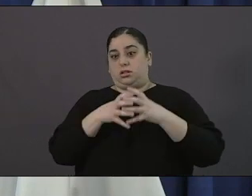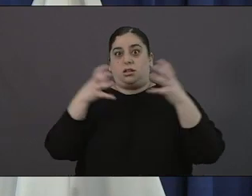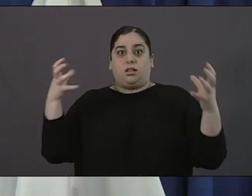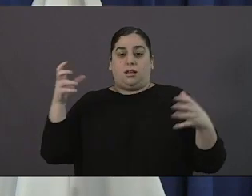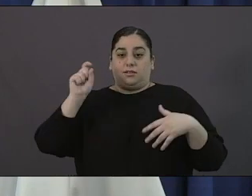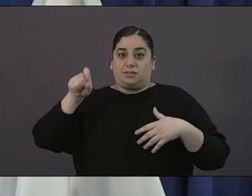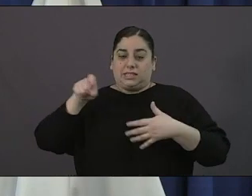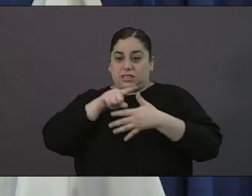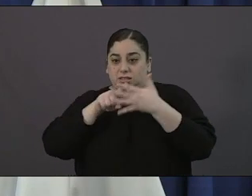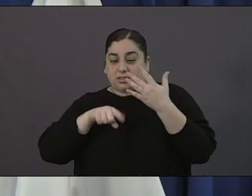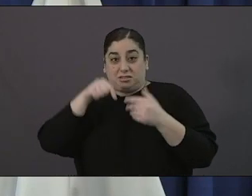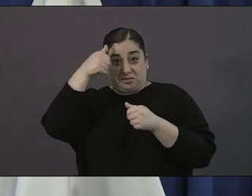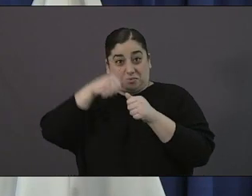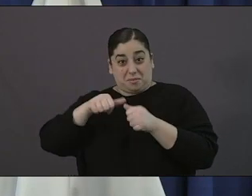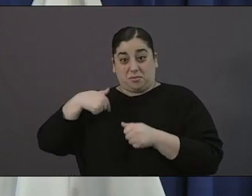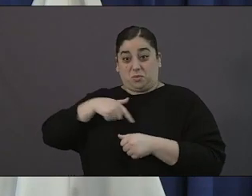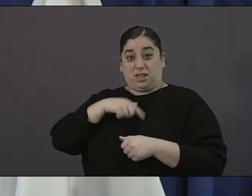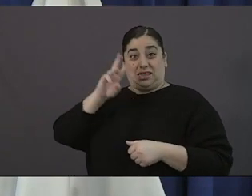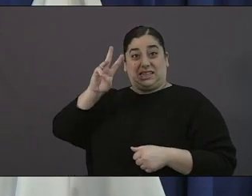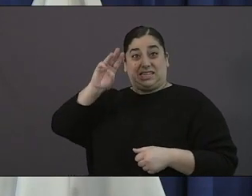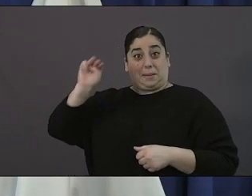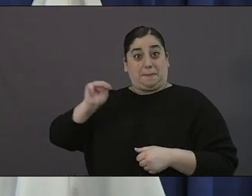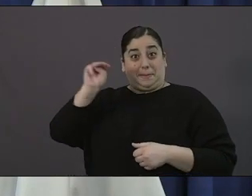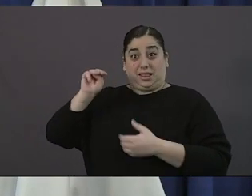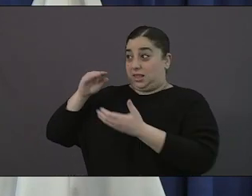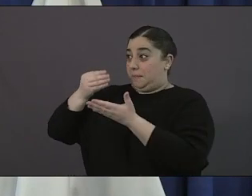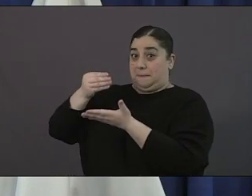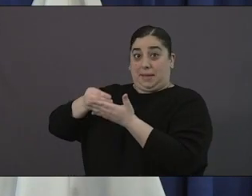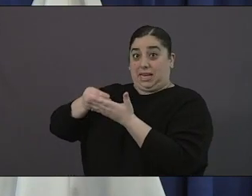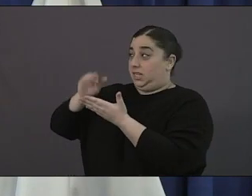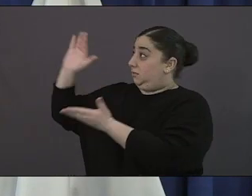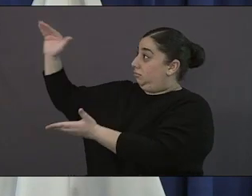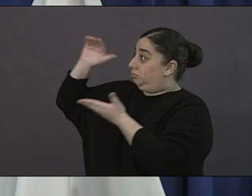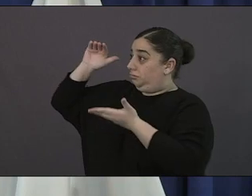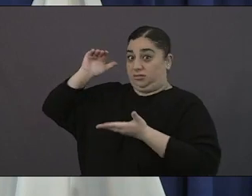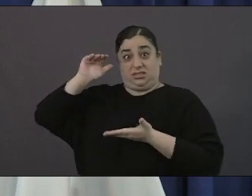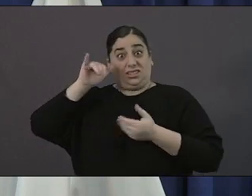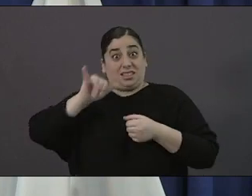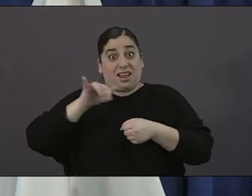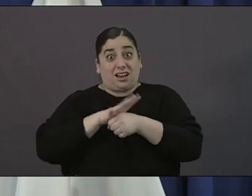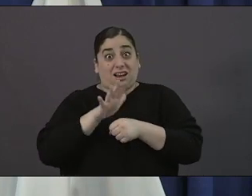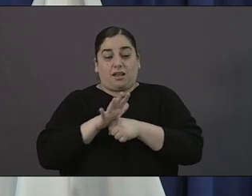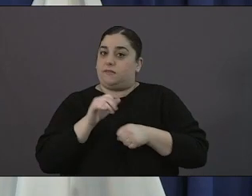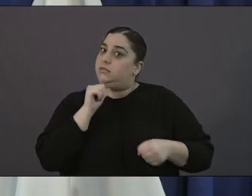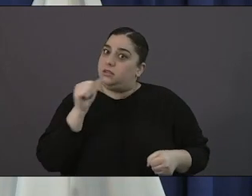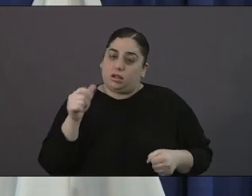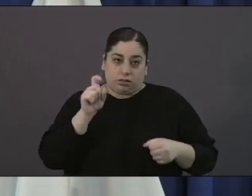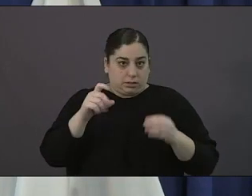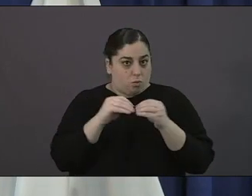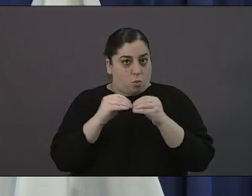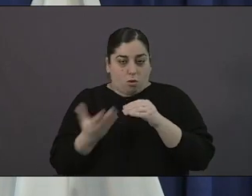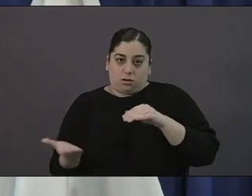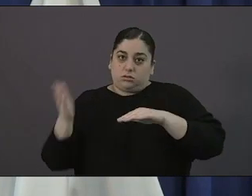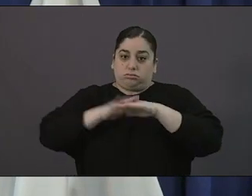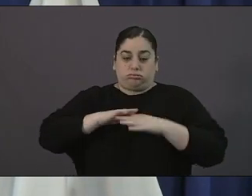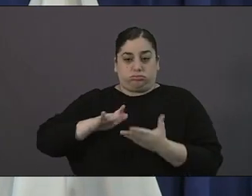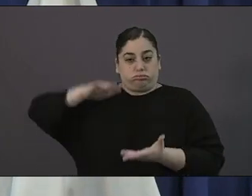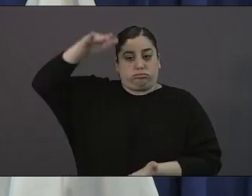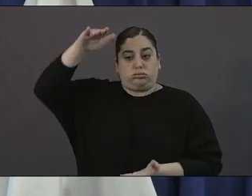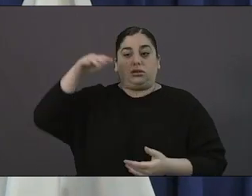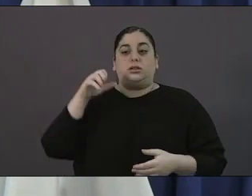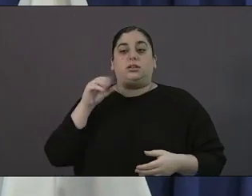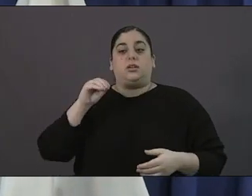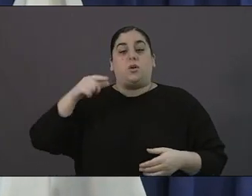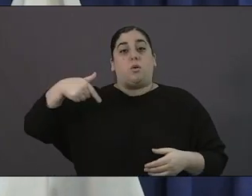dollars thank you again to great companies that have stepped out now qualcomm gofundme others